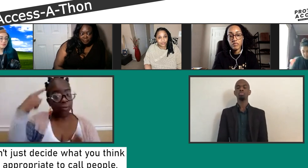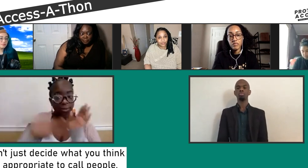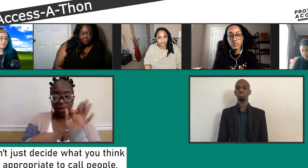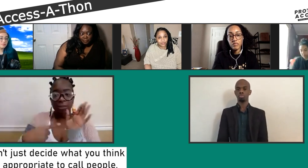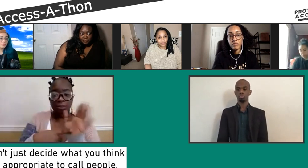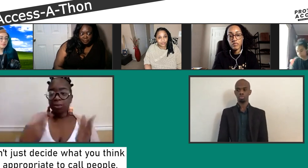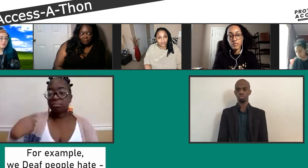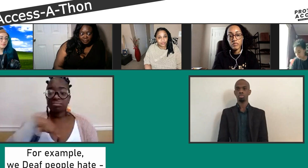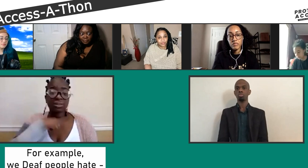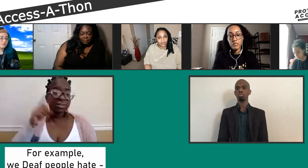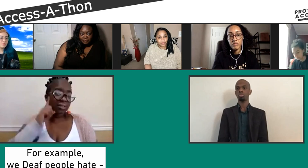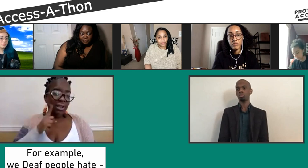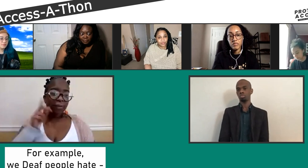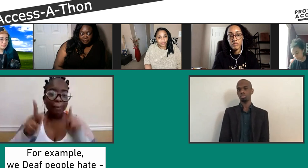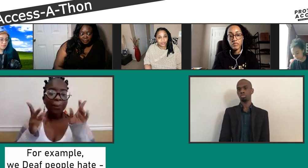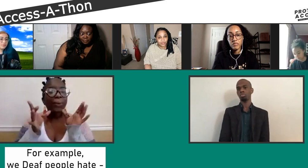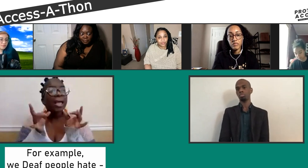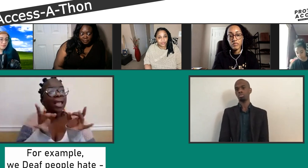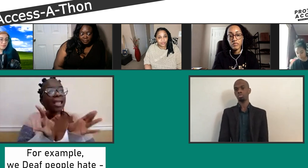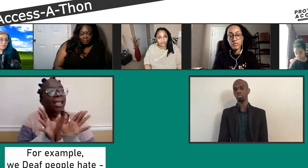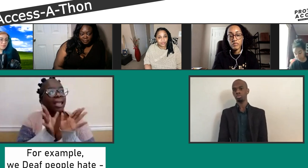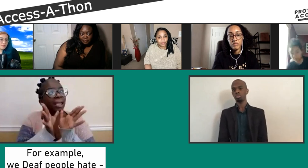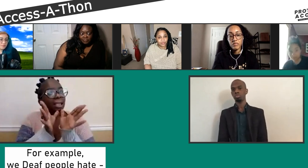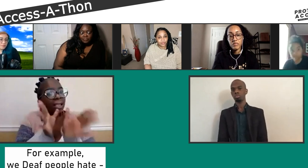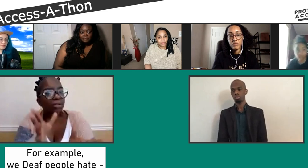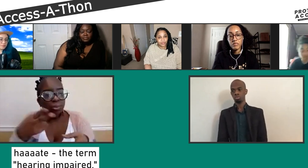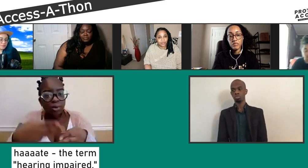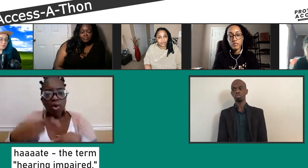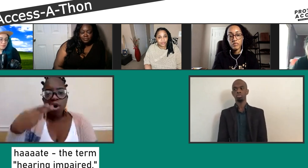It's important for us to be mindful of the words we are using.